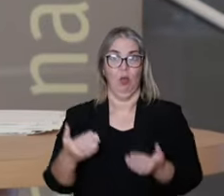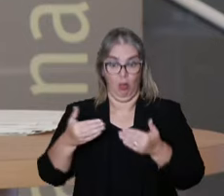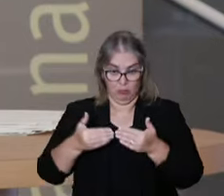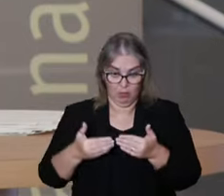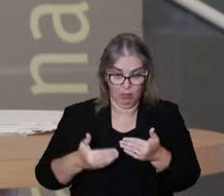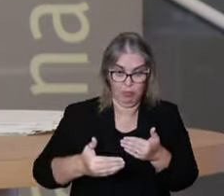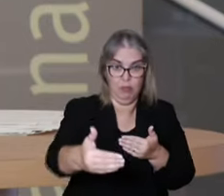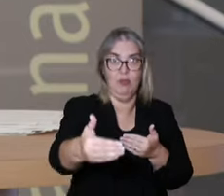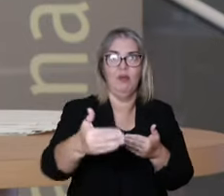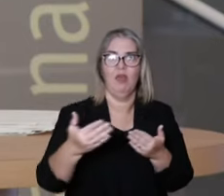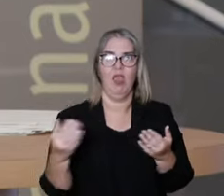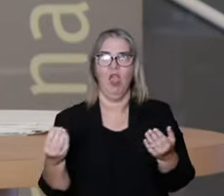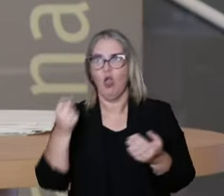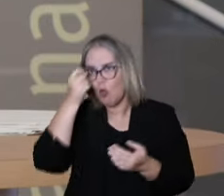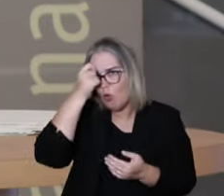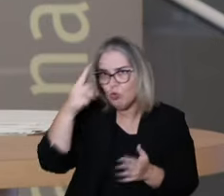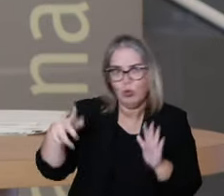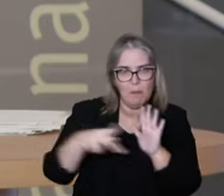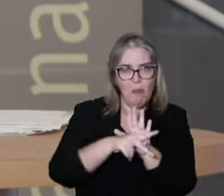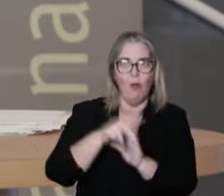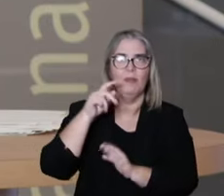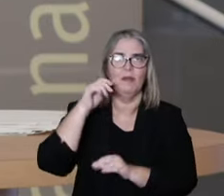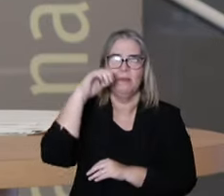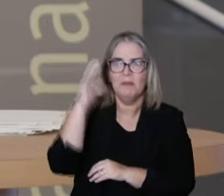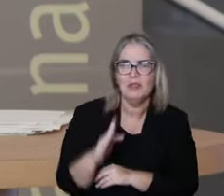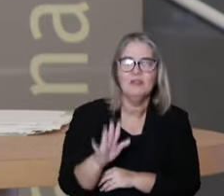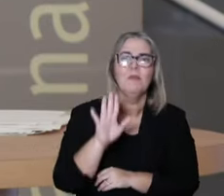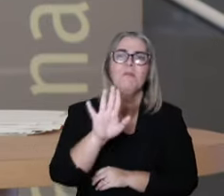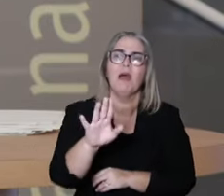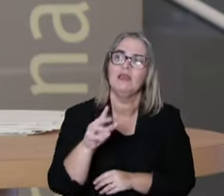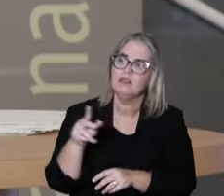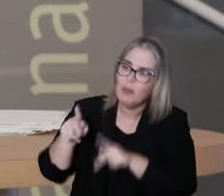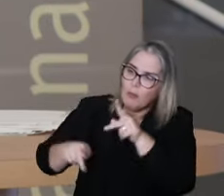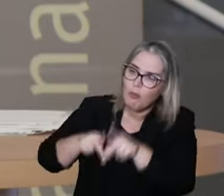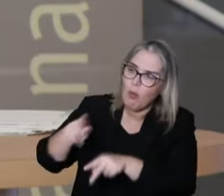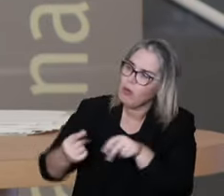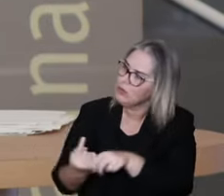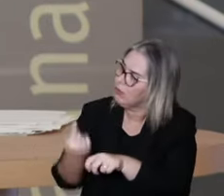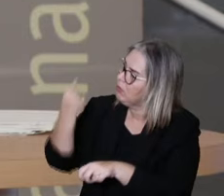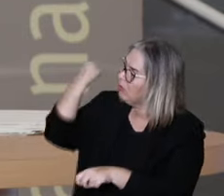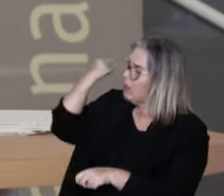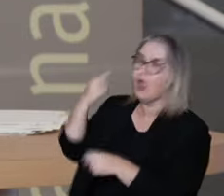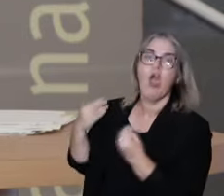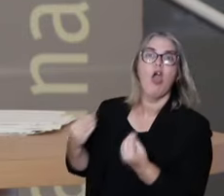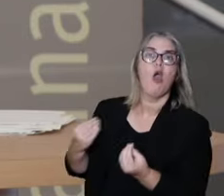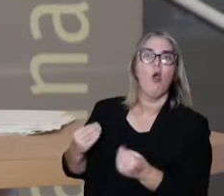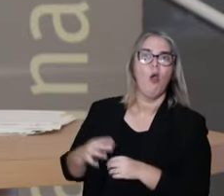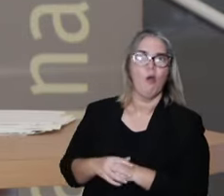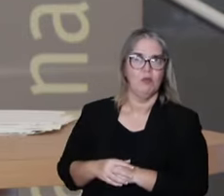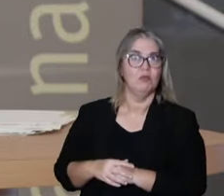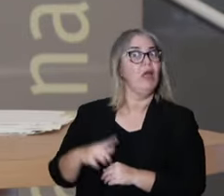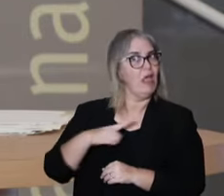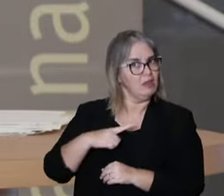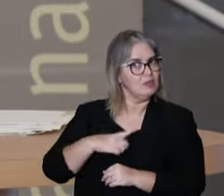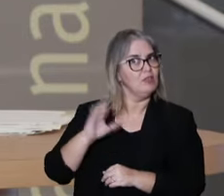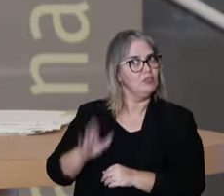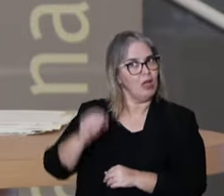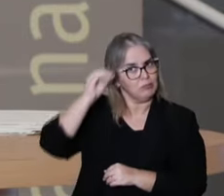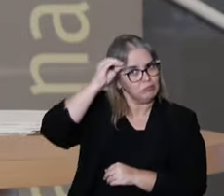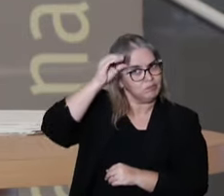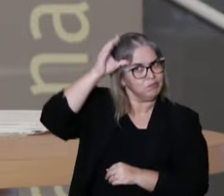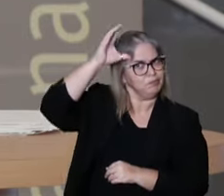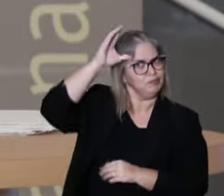knowledge if it's what we have done in our culture and so on. So these people, they have this wisdom